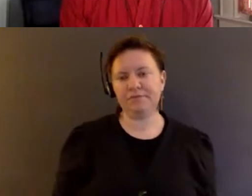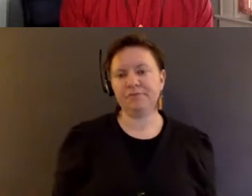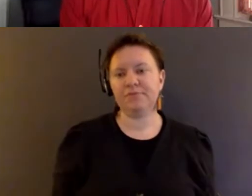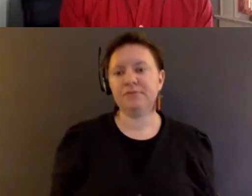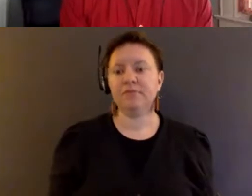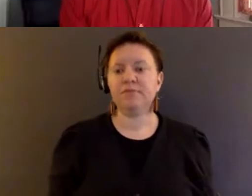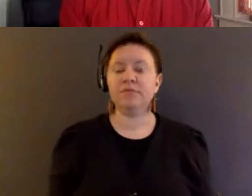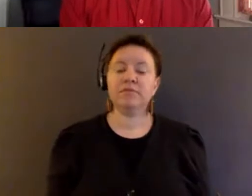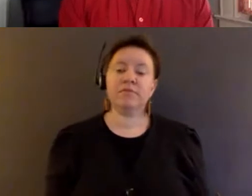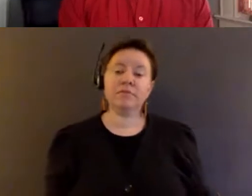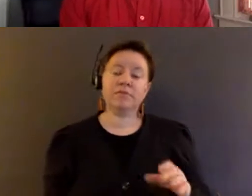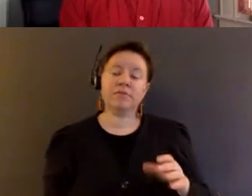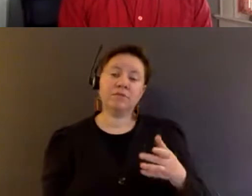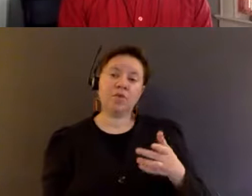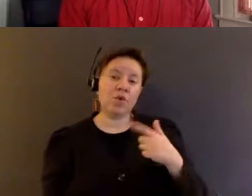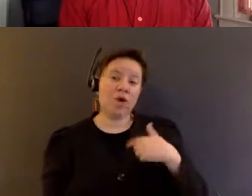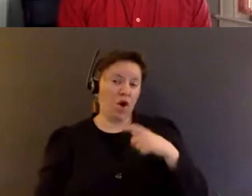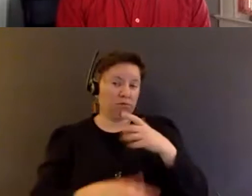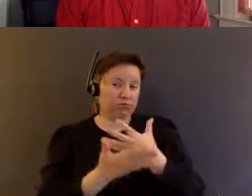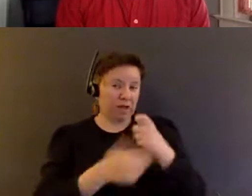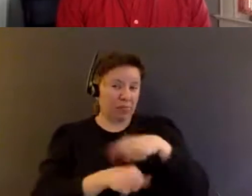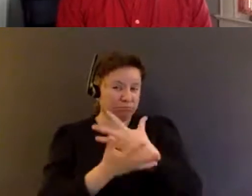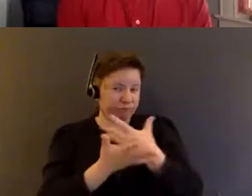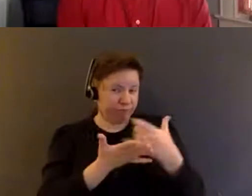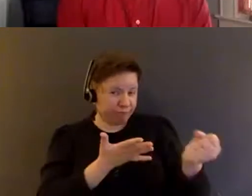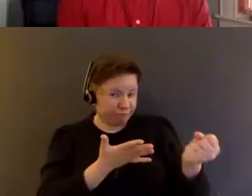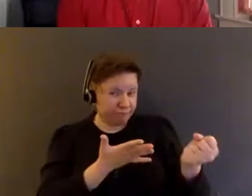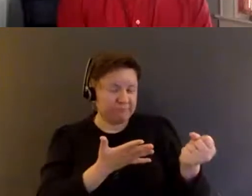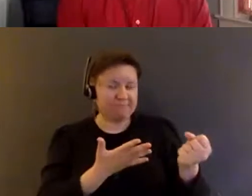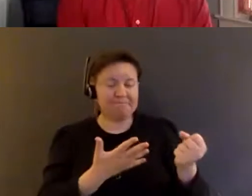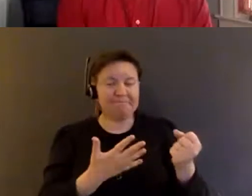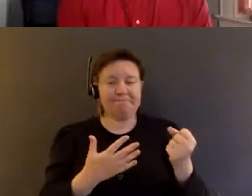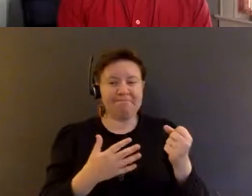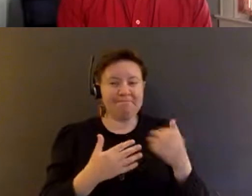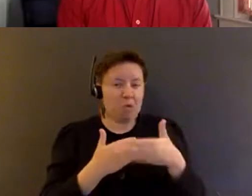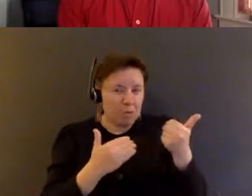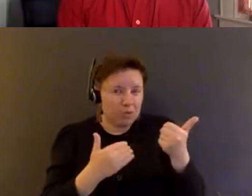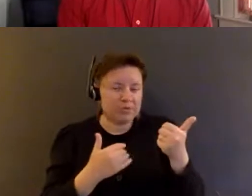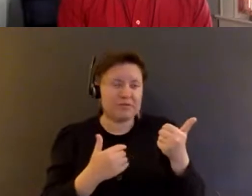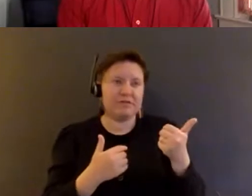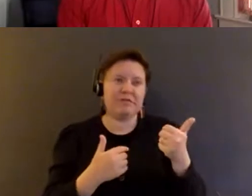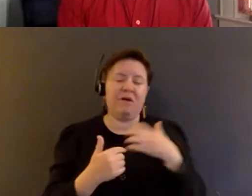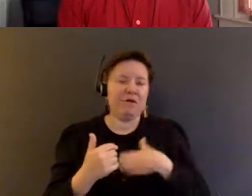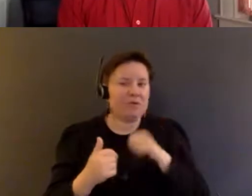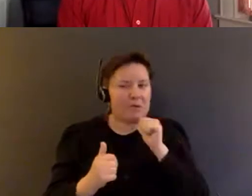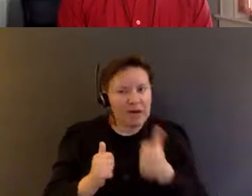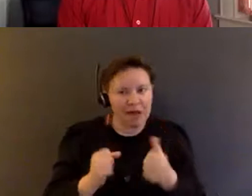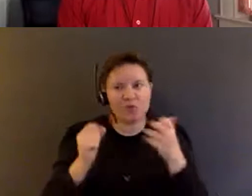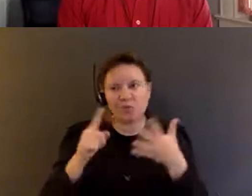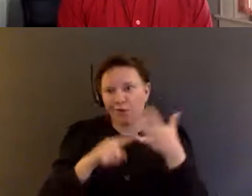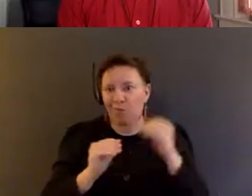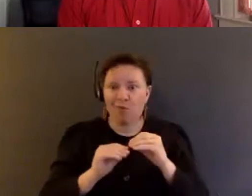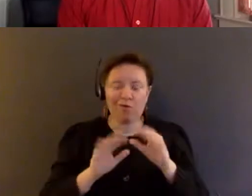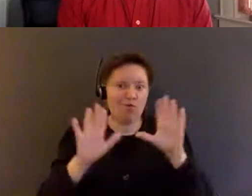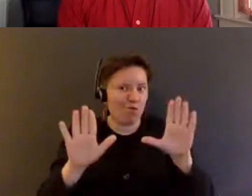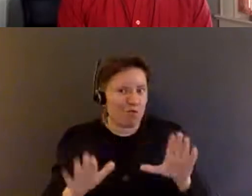Well, we are almost out of time. I wish we weren't because there's so many, um, more fabulous things I